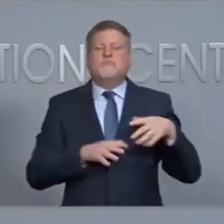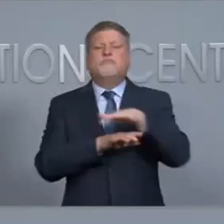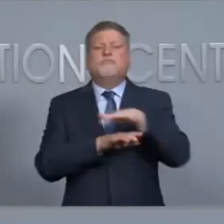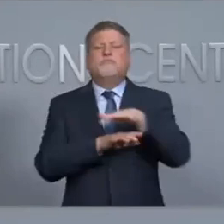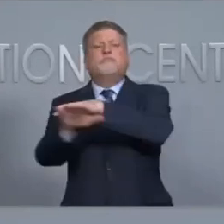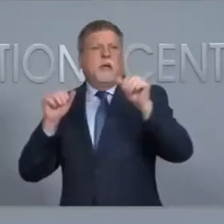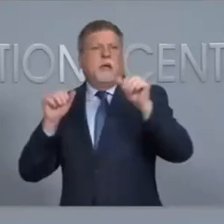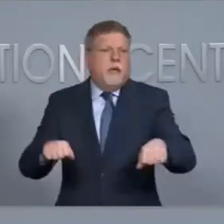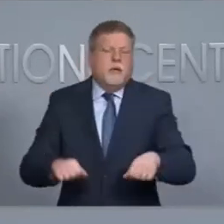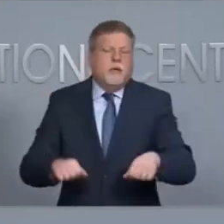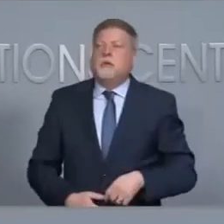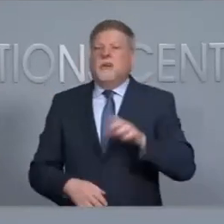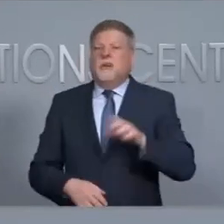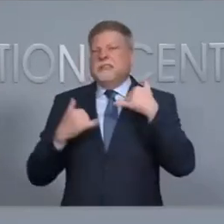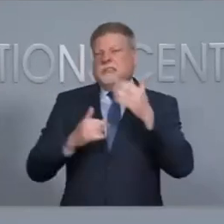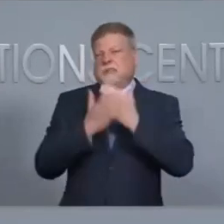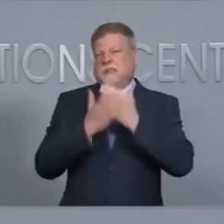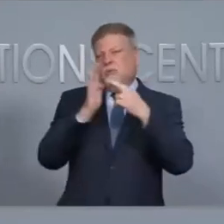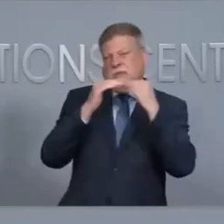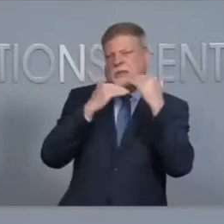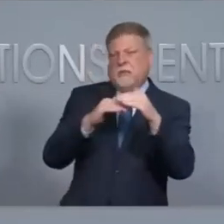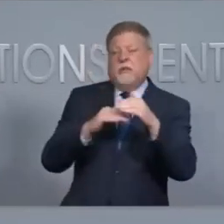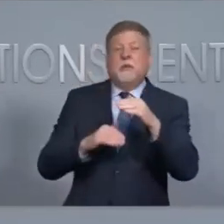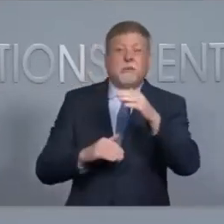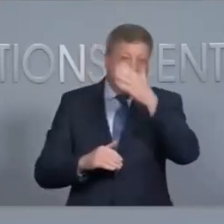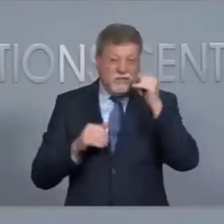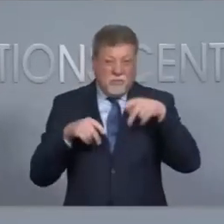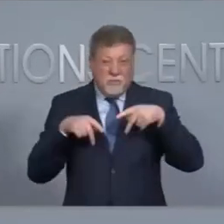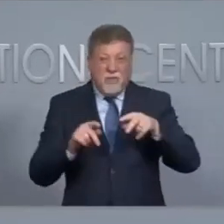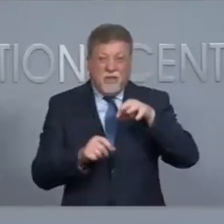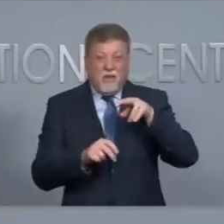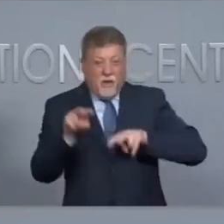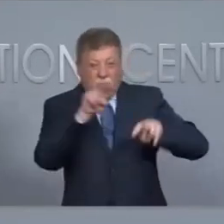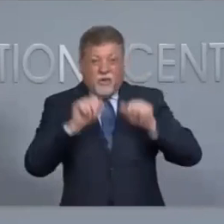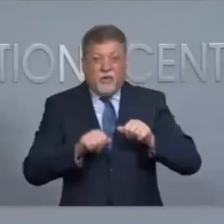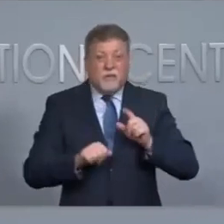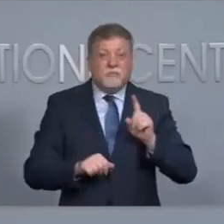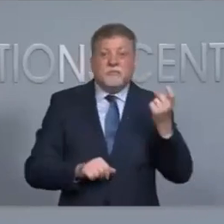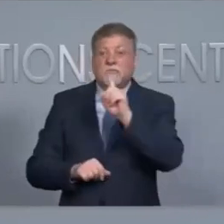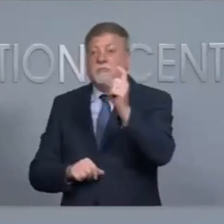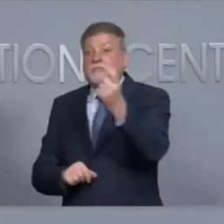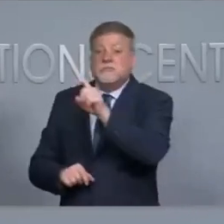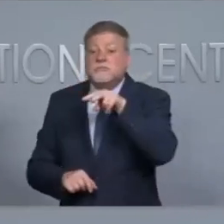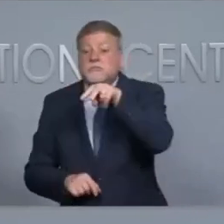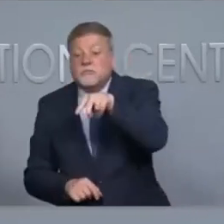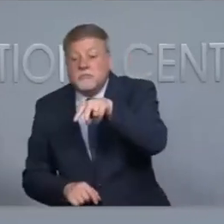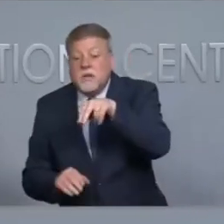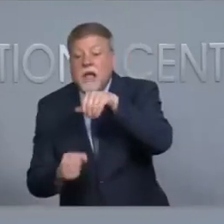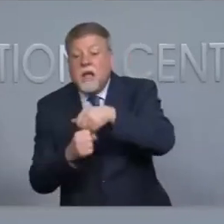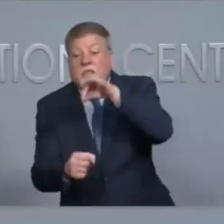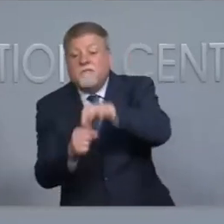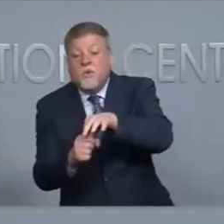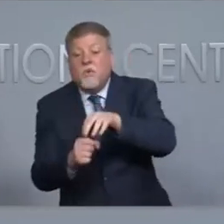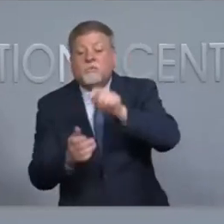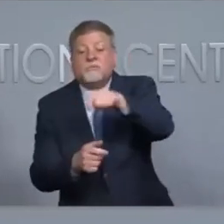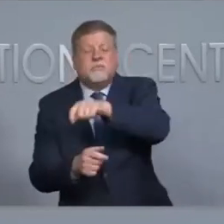have some parameters around that because if moving about means that they could view how a voter has cast their